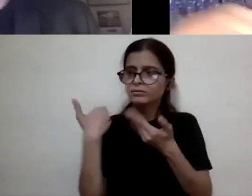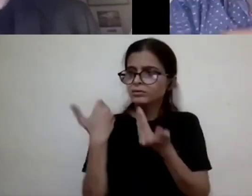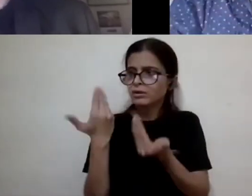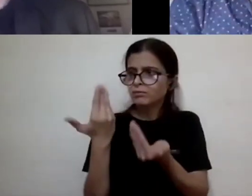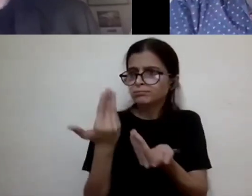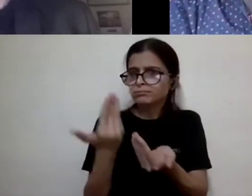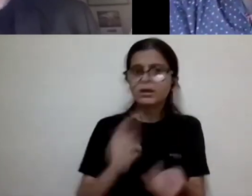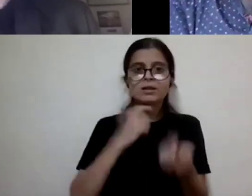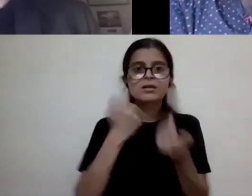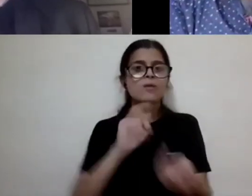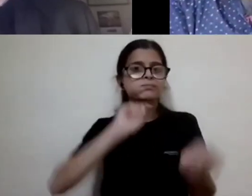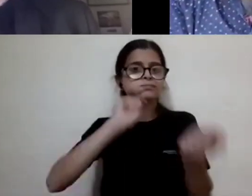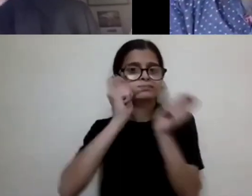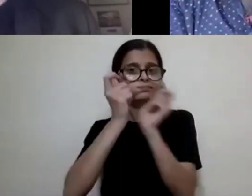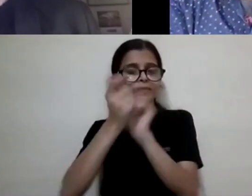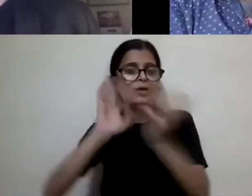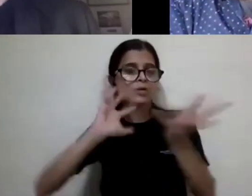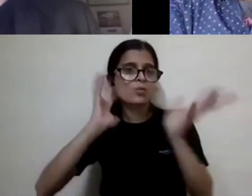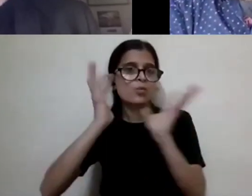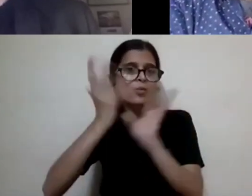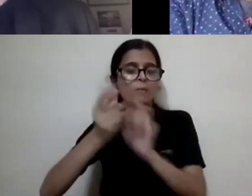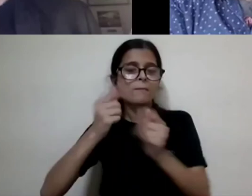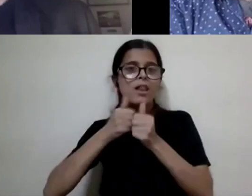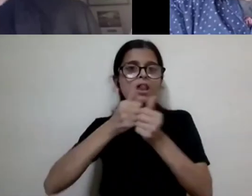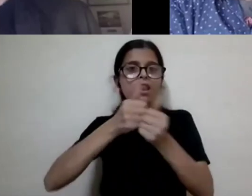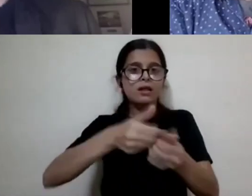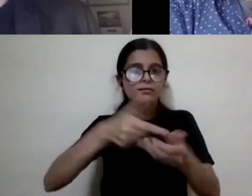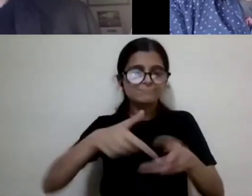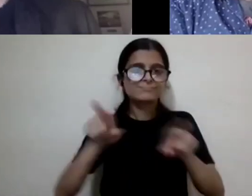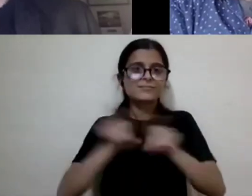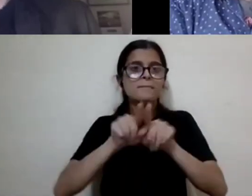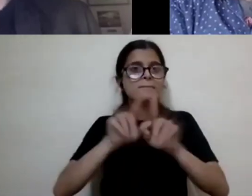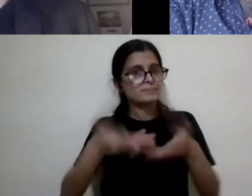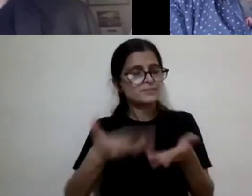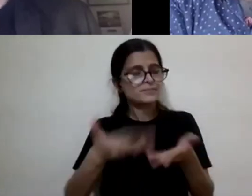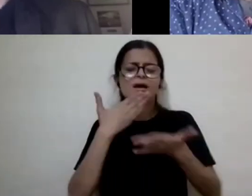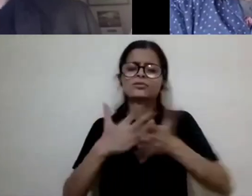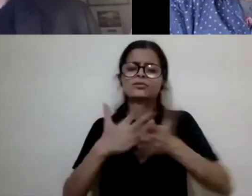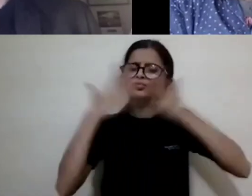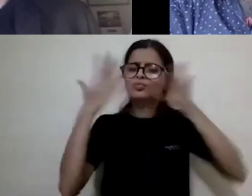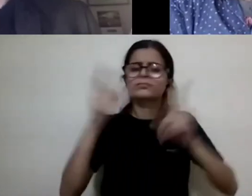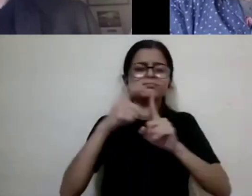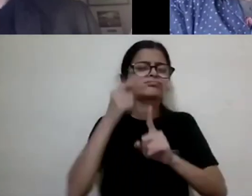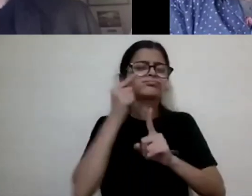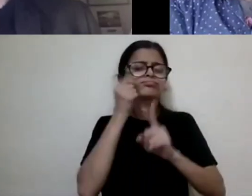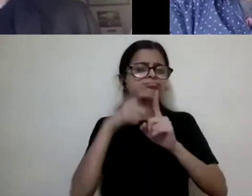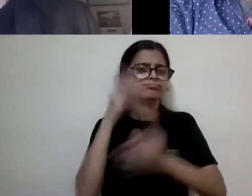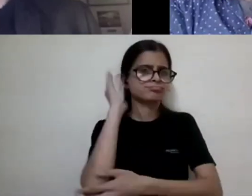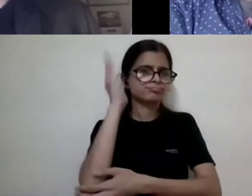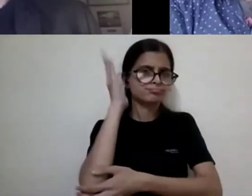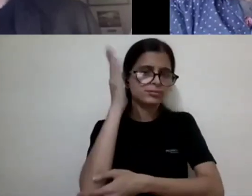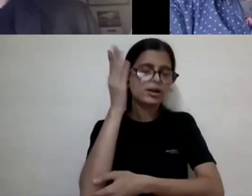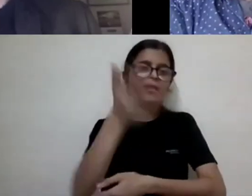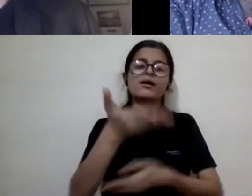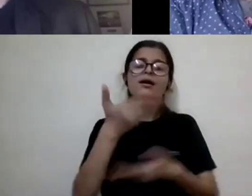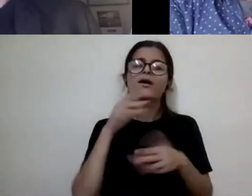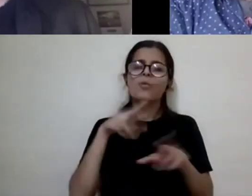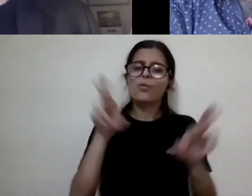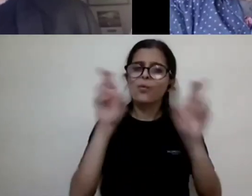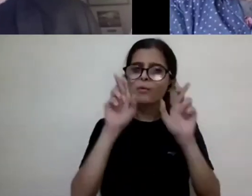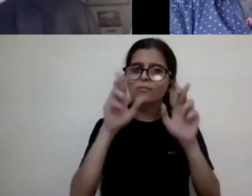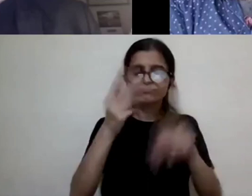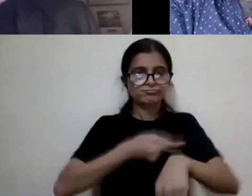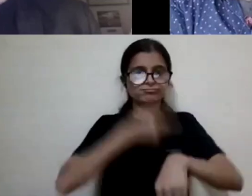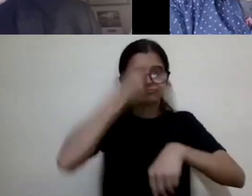become a global discipline. Thank you so much, Professor Davis. And I really hope you give us the opportunity to